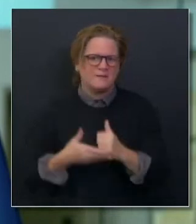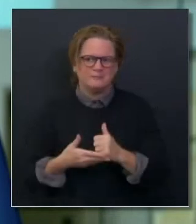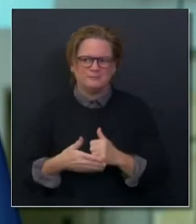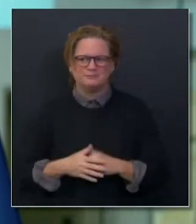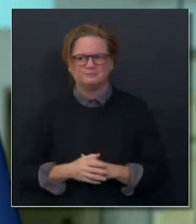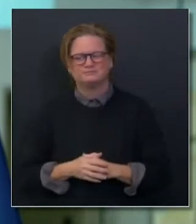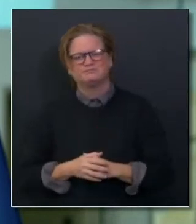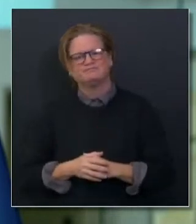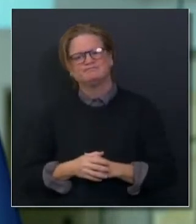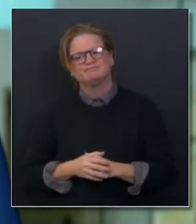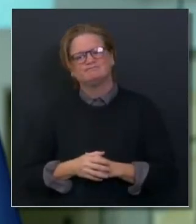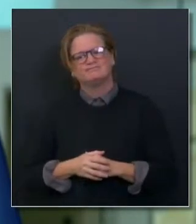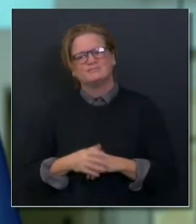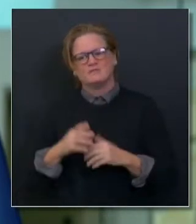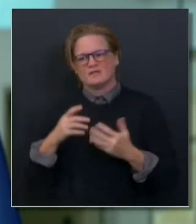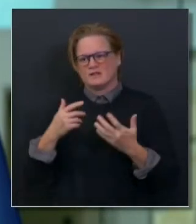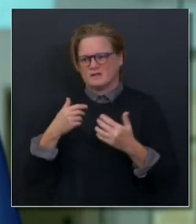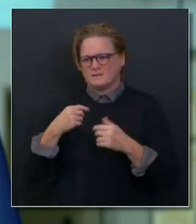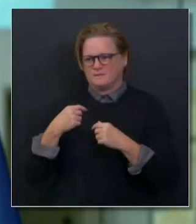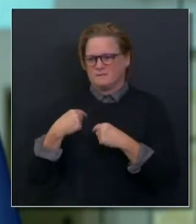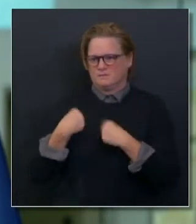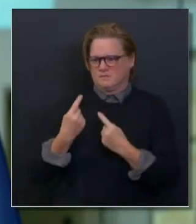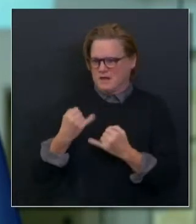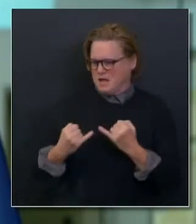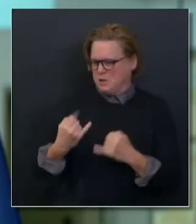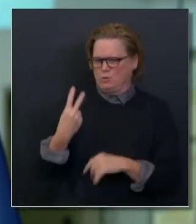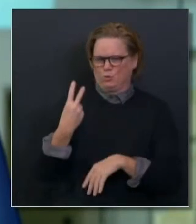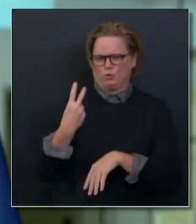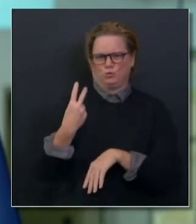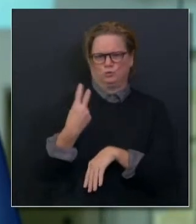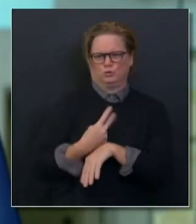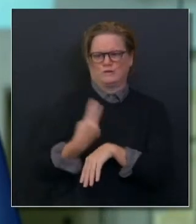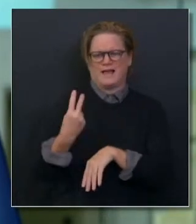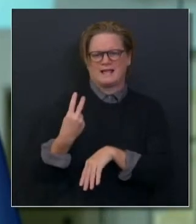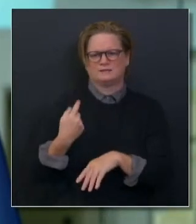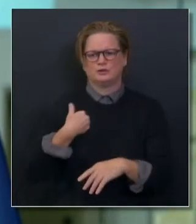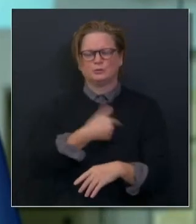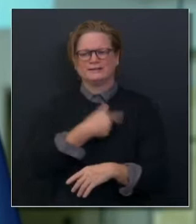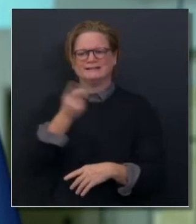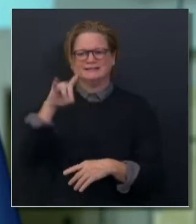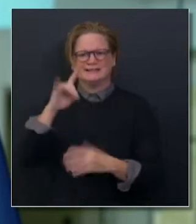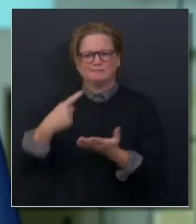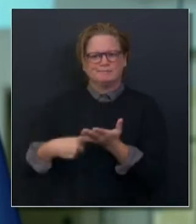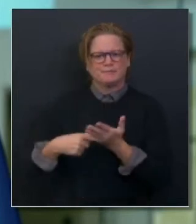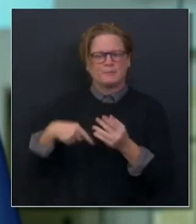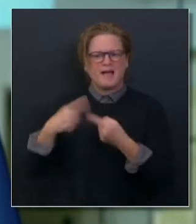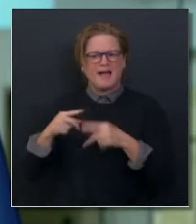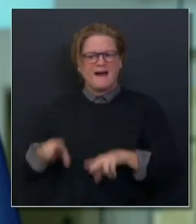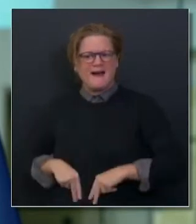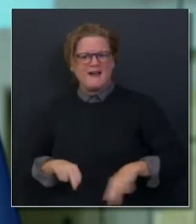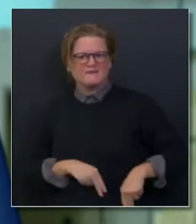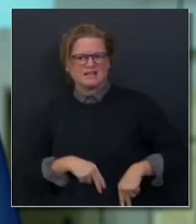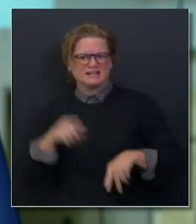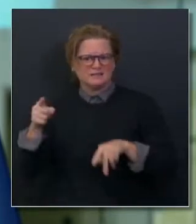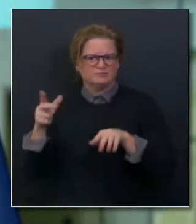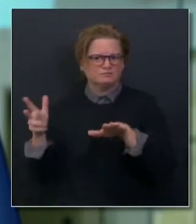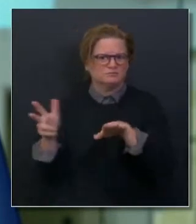conversations about the U.S. NS Mercy. Interestingly, one of the most